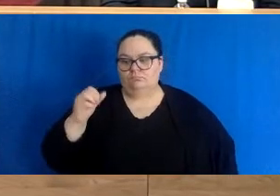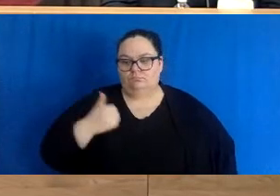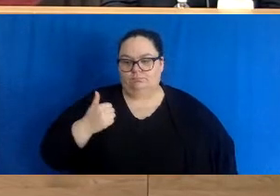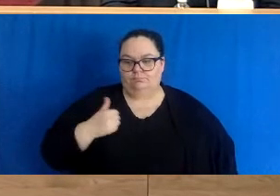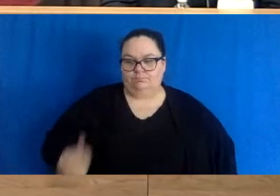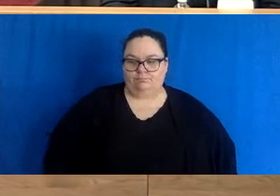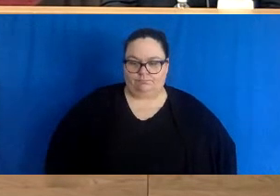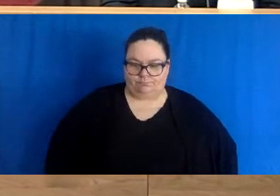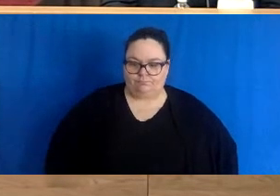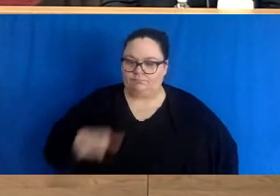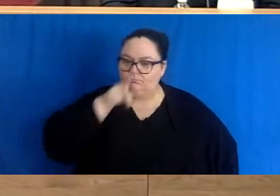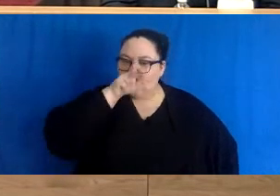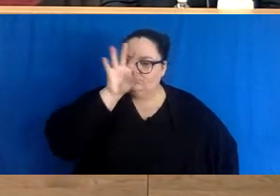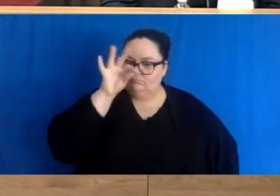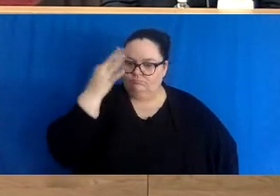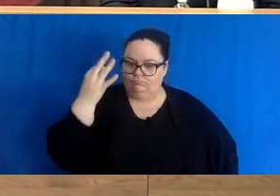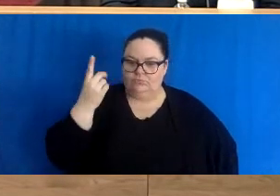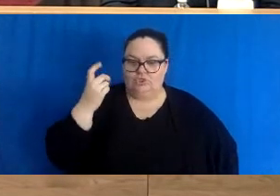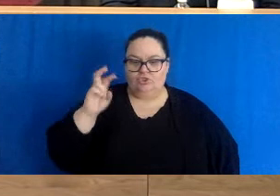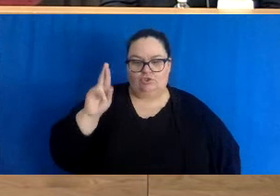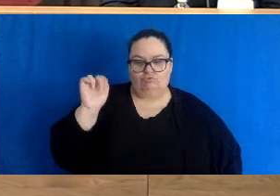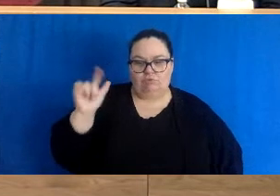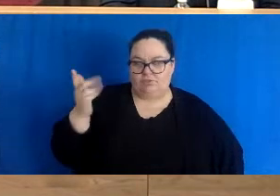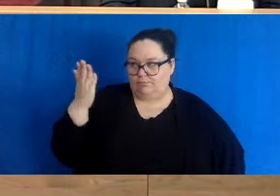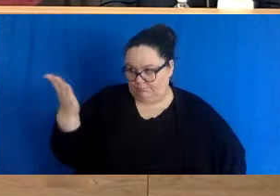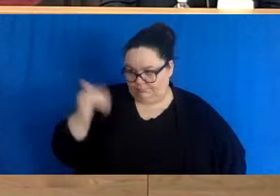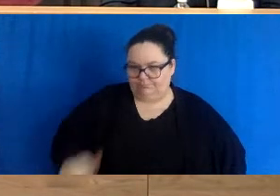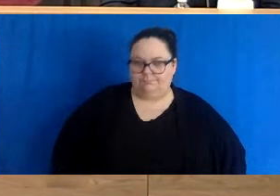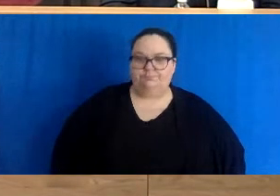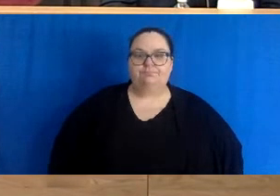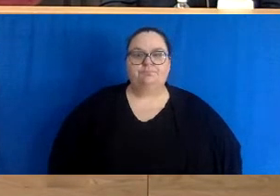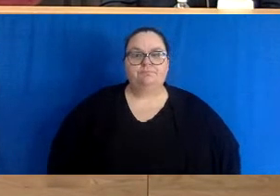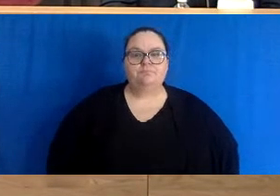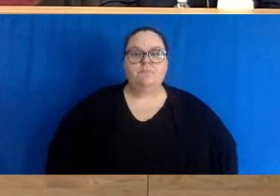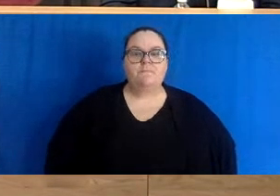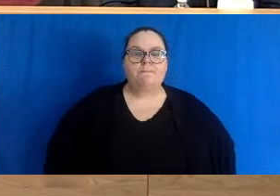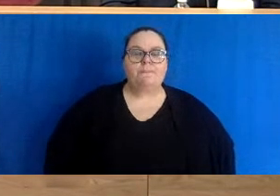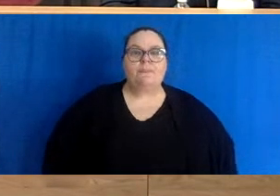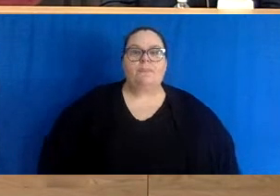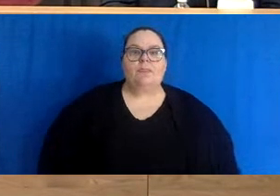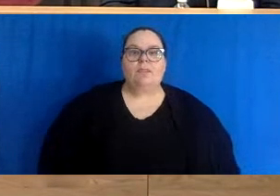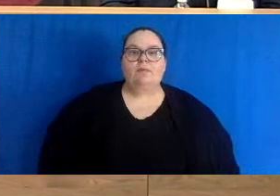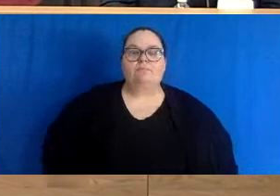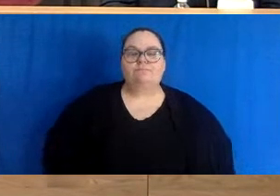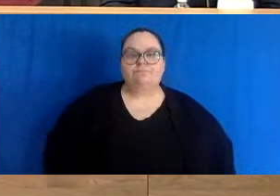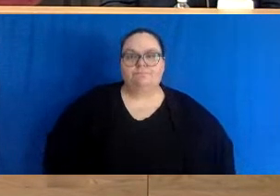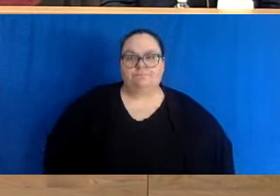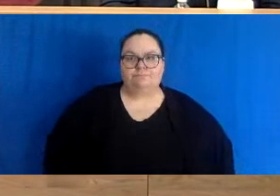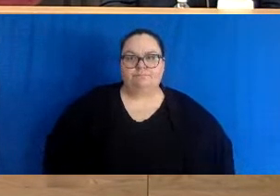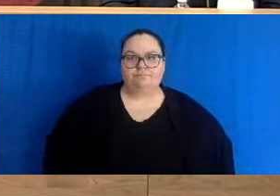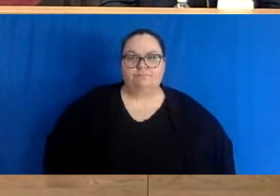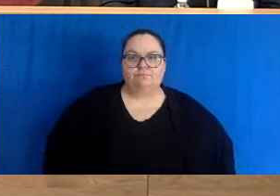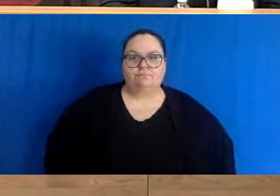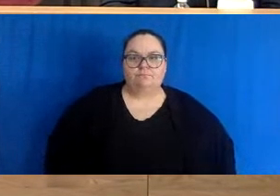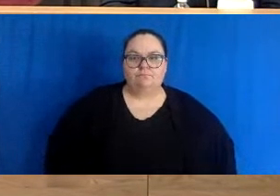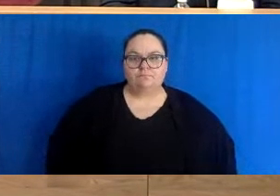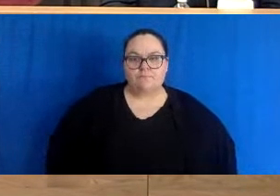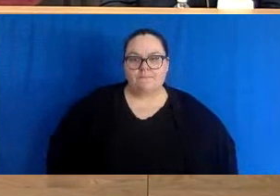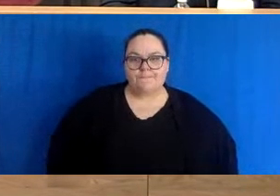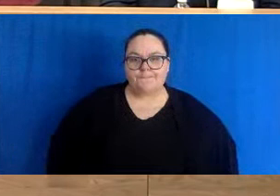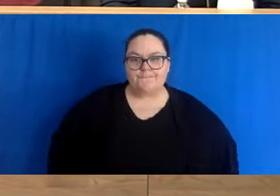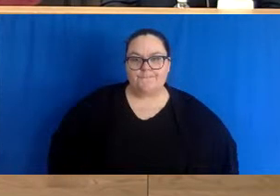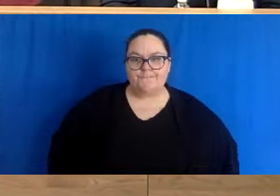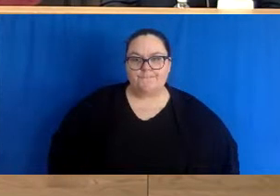Yes, Dr. Russell, question for you. Dr. Russell, this is a question for you. What is the ultimate goal